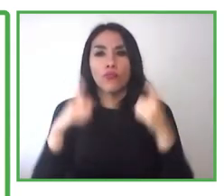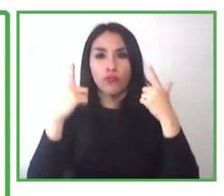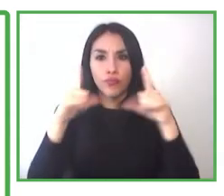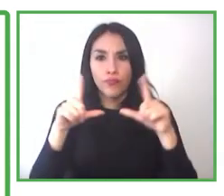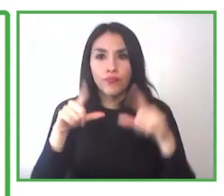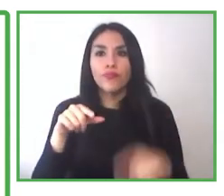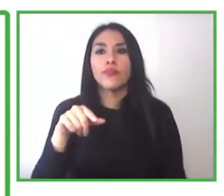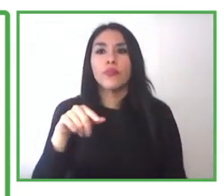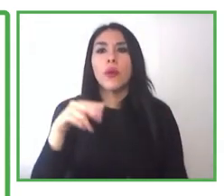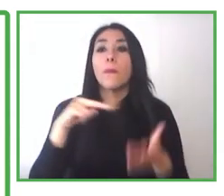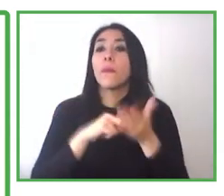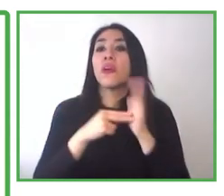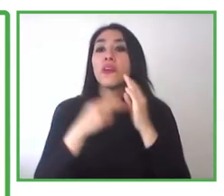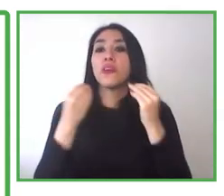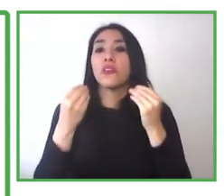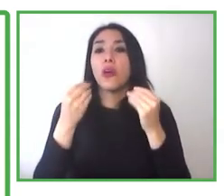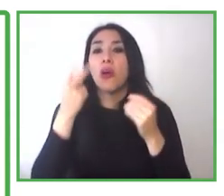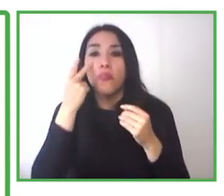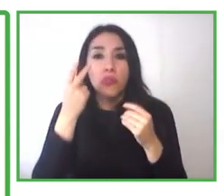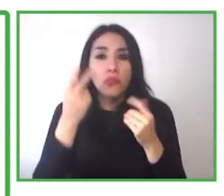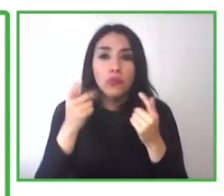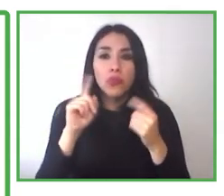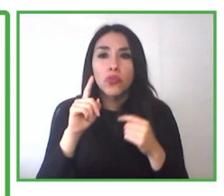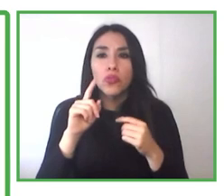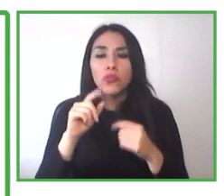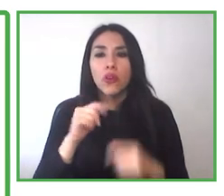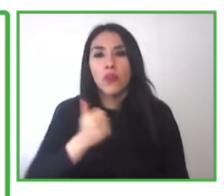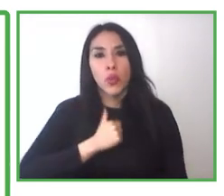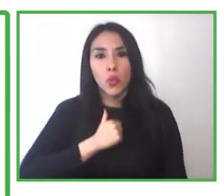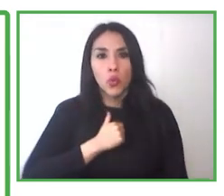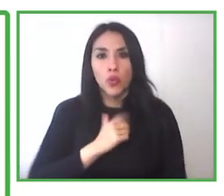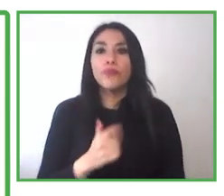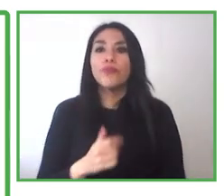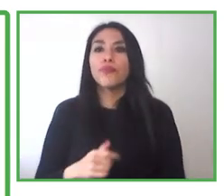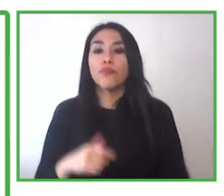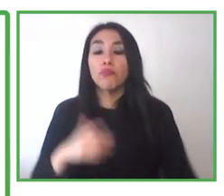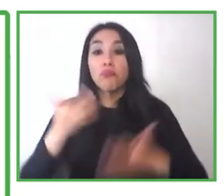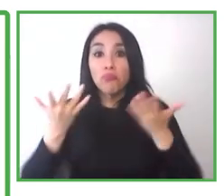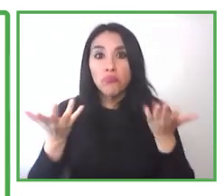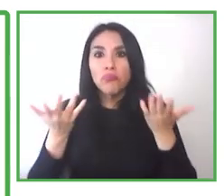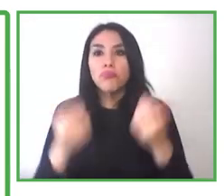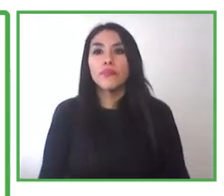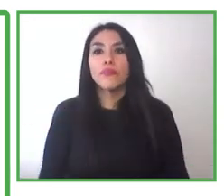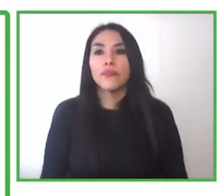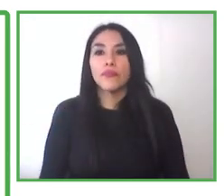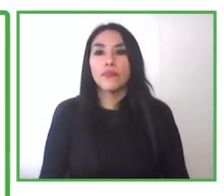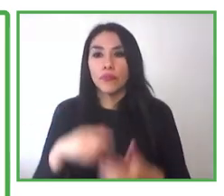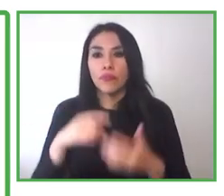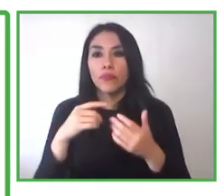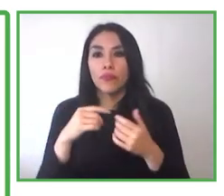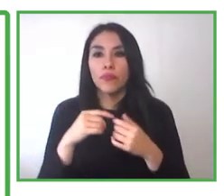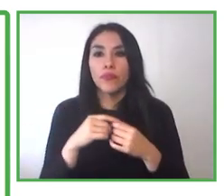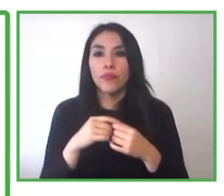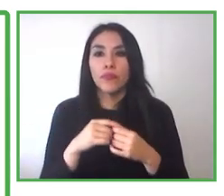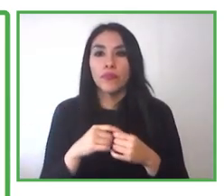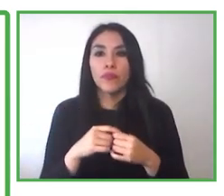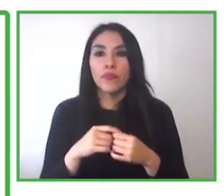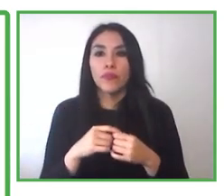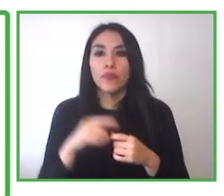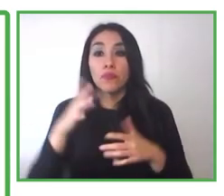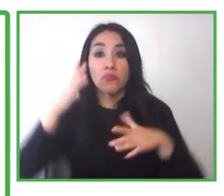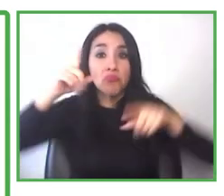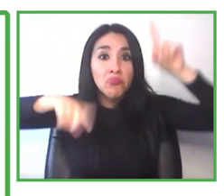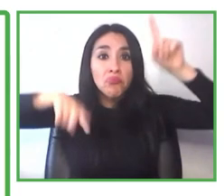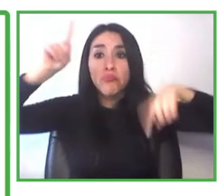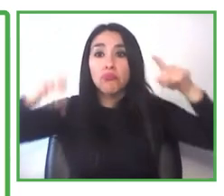how is that certification and assessment process work? We create institutions, denominated